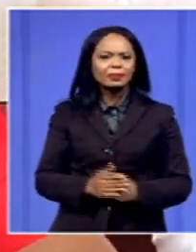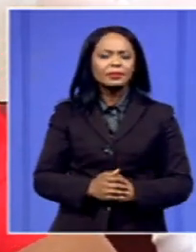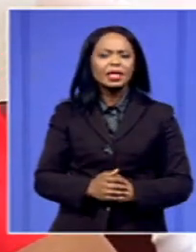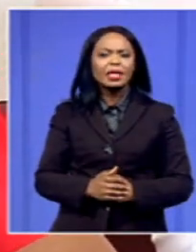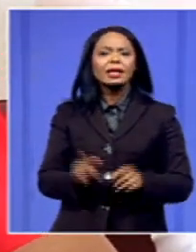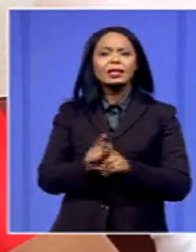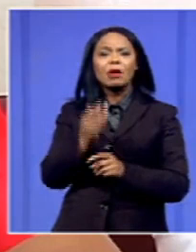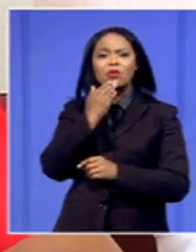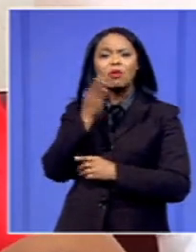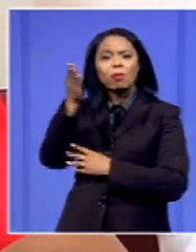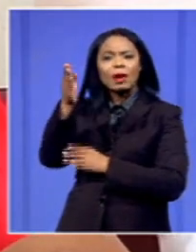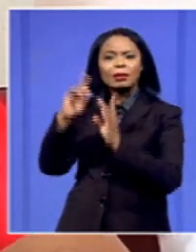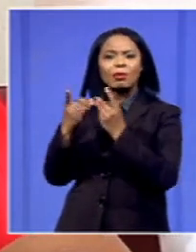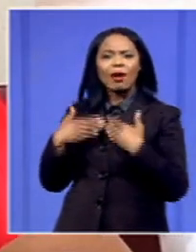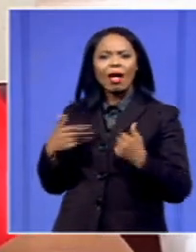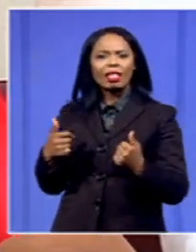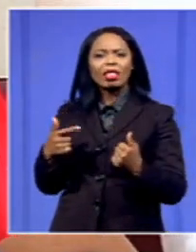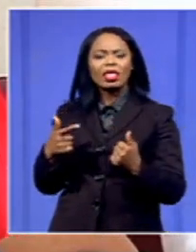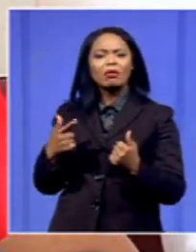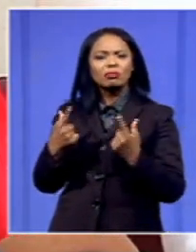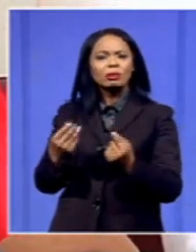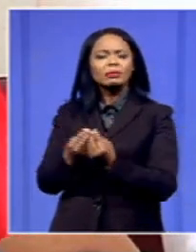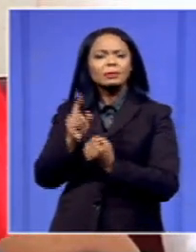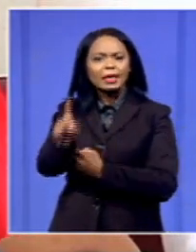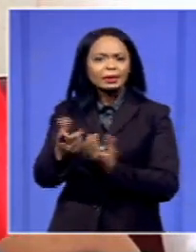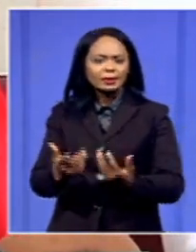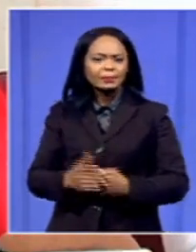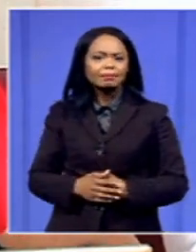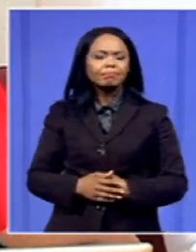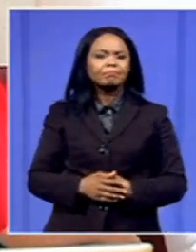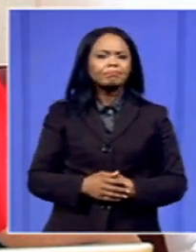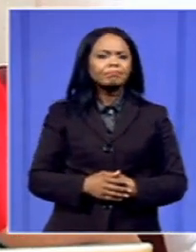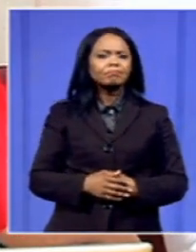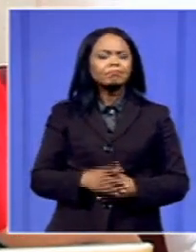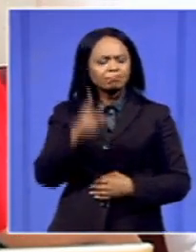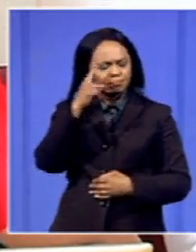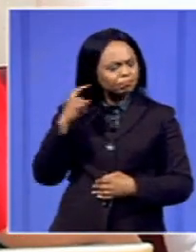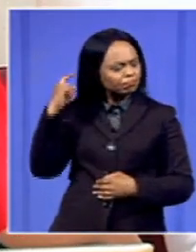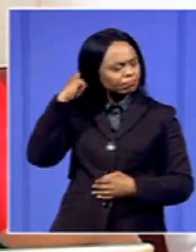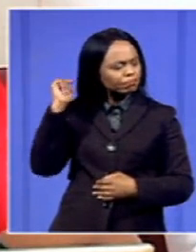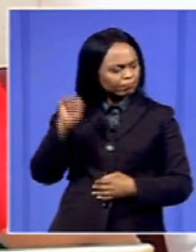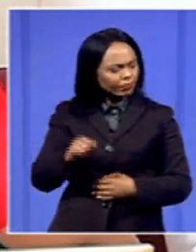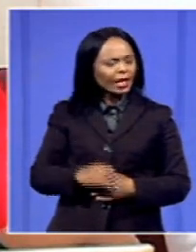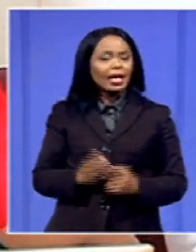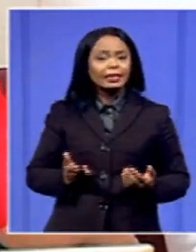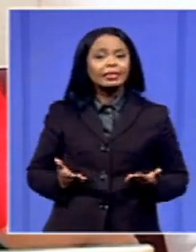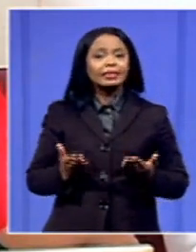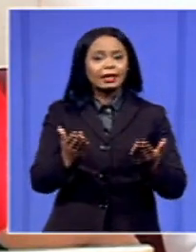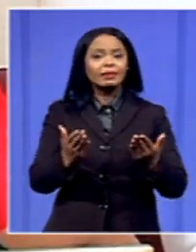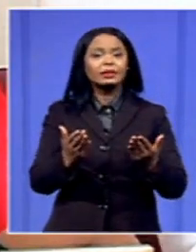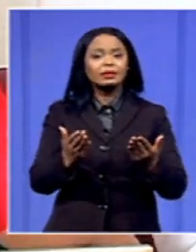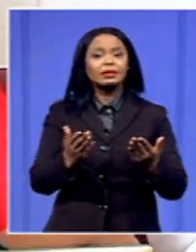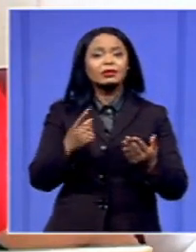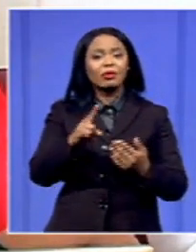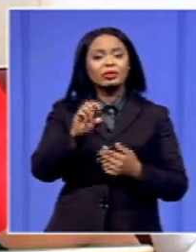So, we are placing on the back of our minds and we are very much aware that the kind of service that we offer to South